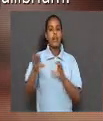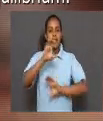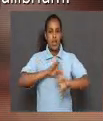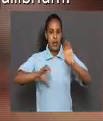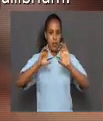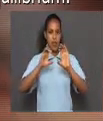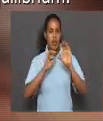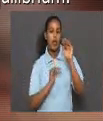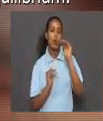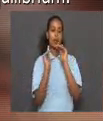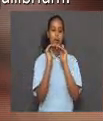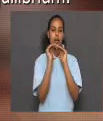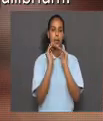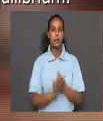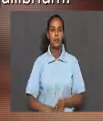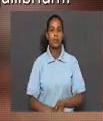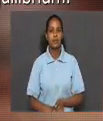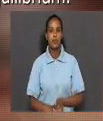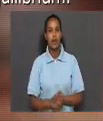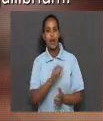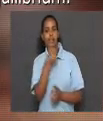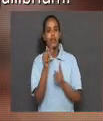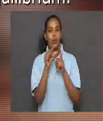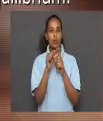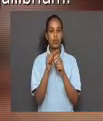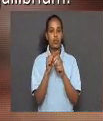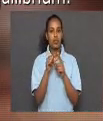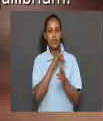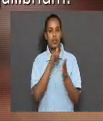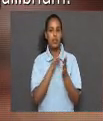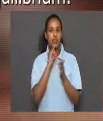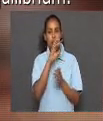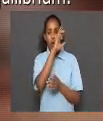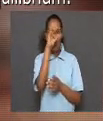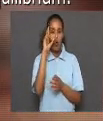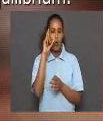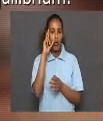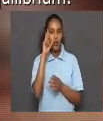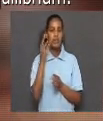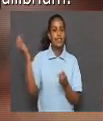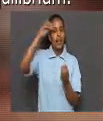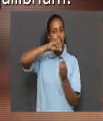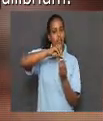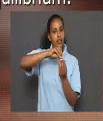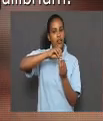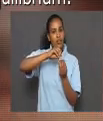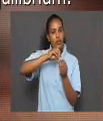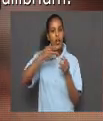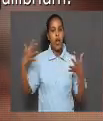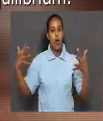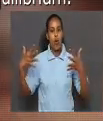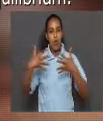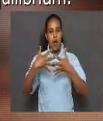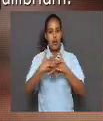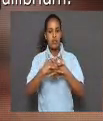chemical equilibrium. In other words, it is caused by the addition of a